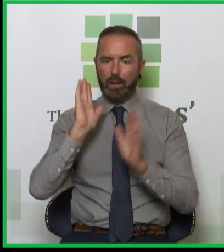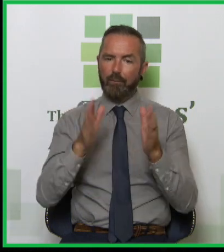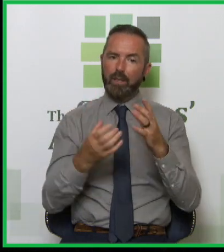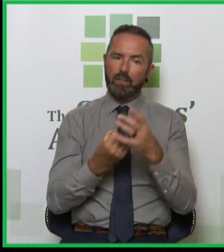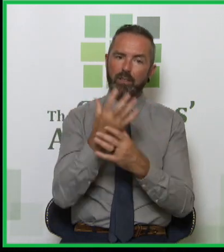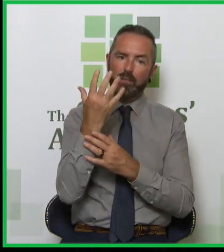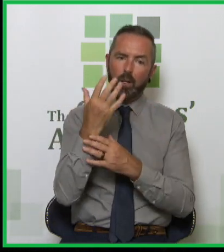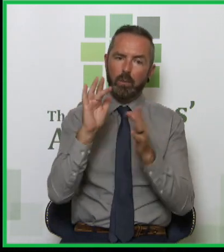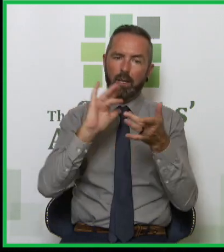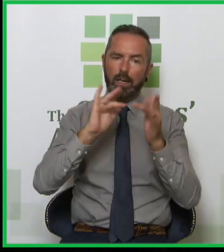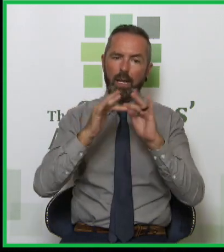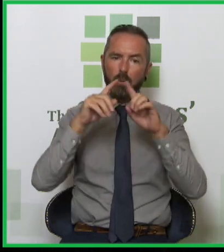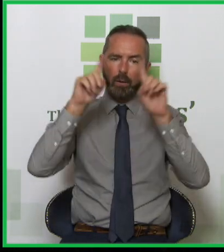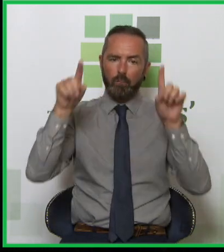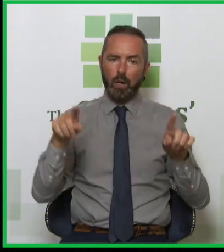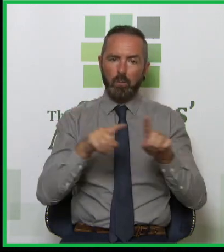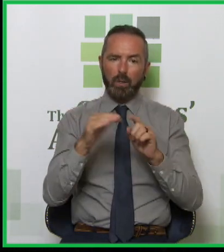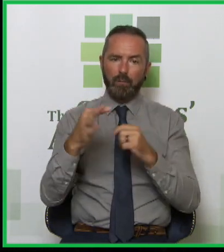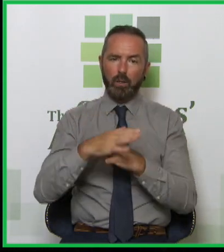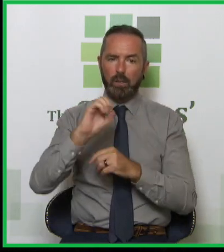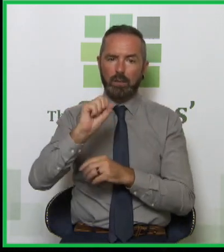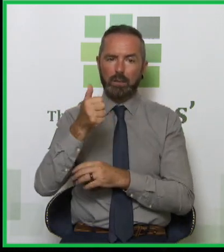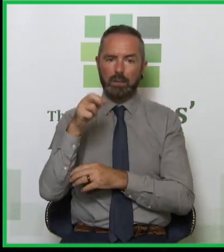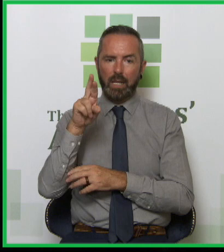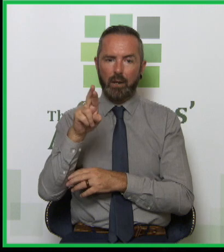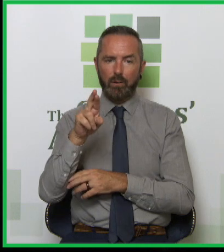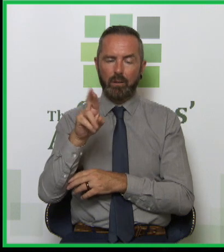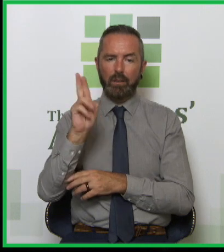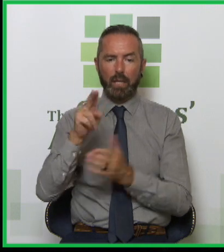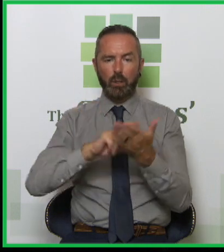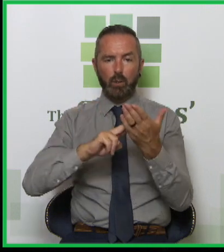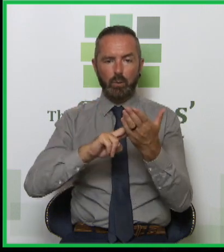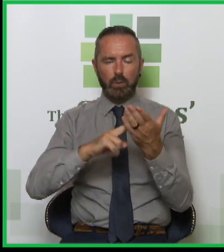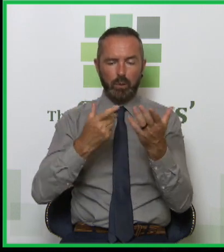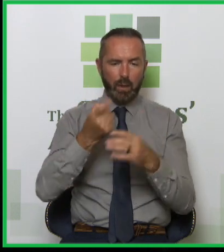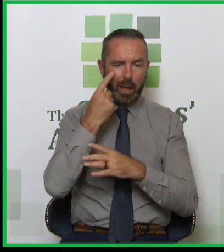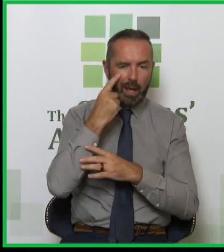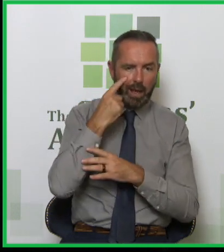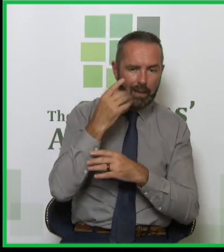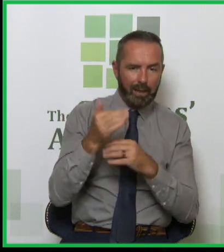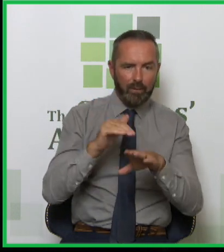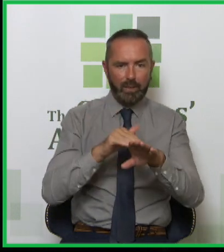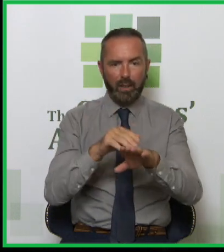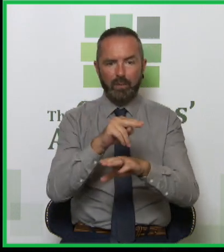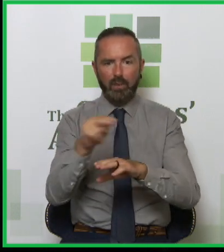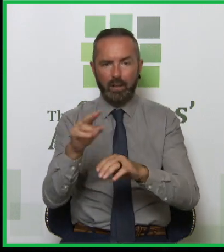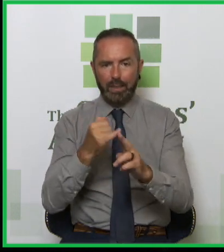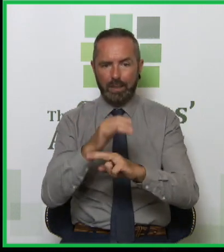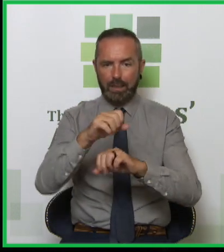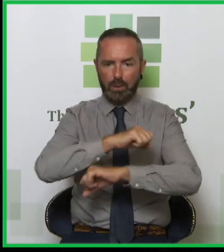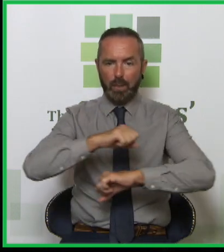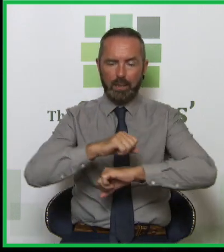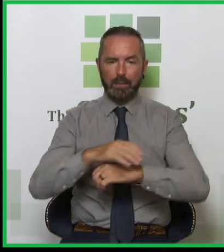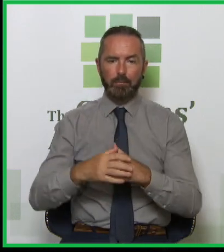an outcome framework for SARE, measures and outcomes that we can use to measure its efficacy in this space, and particular to this space.